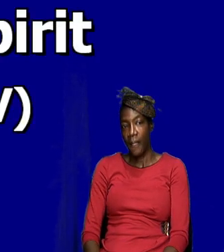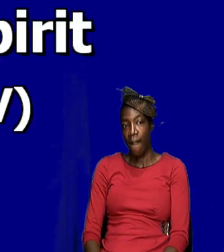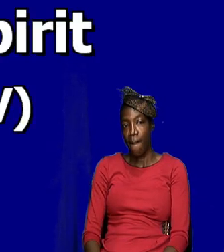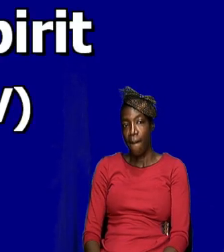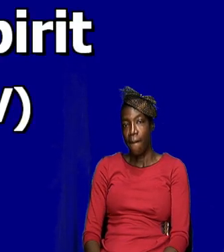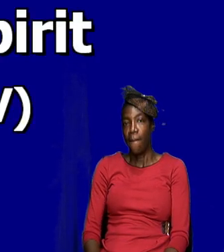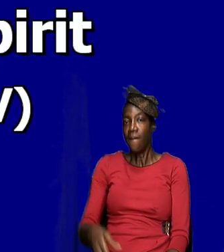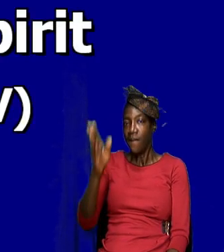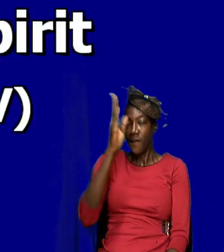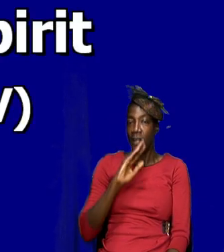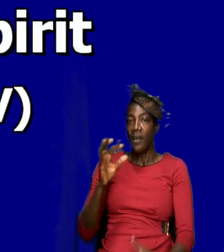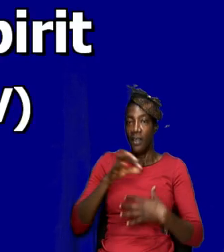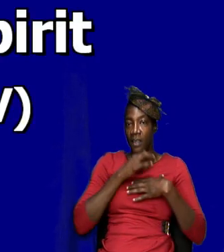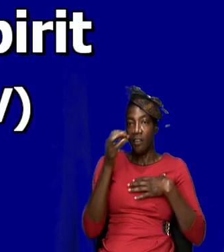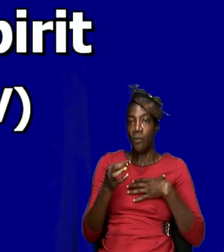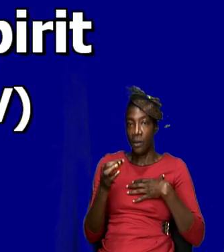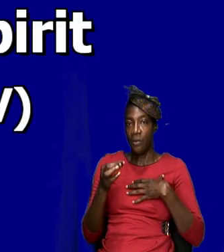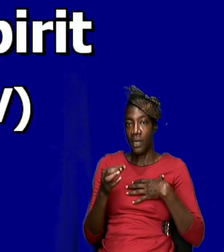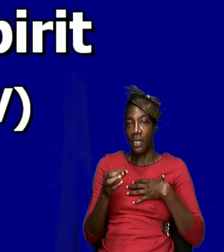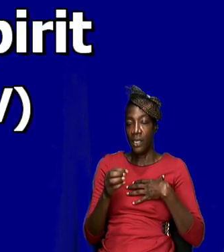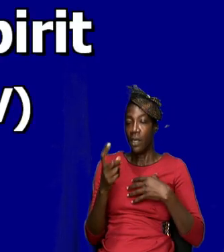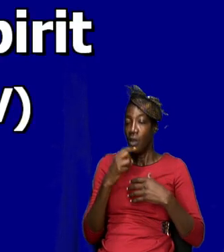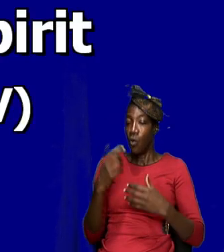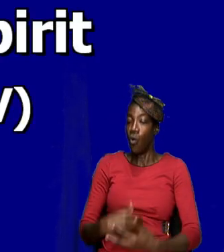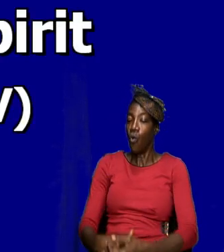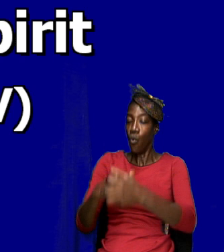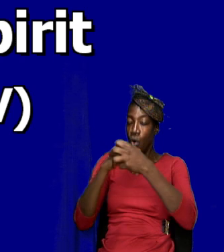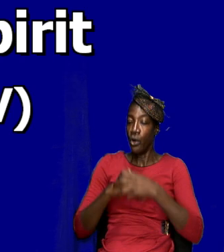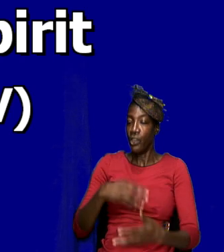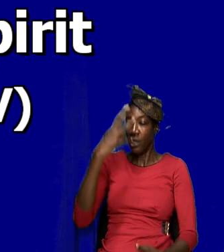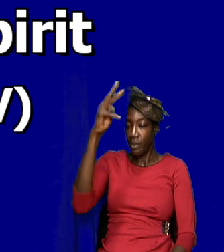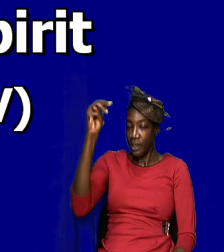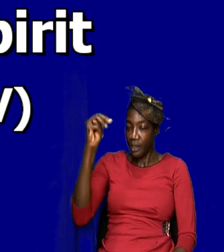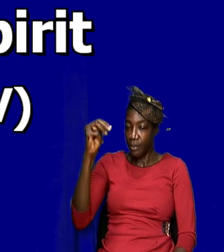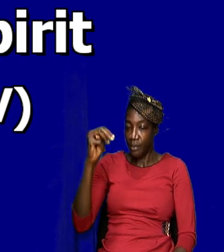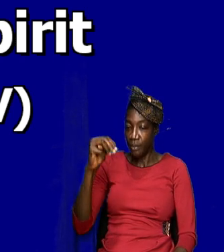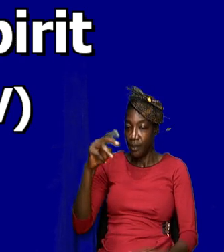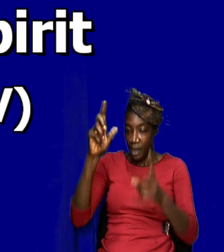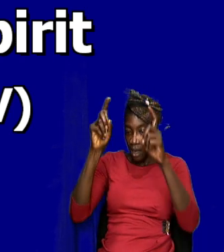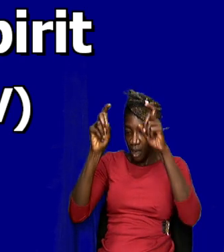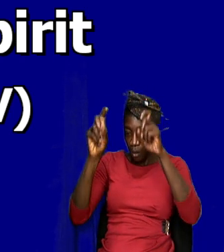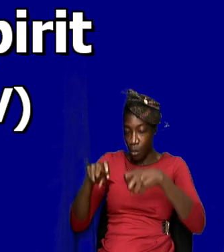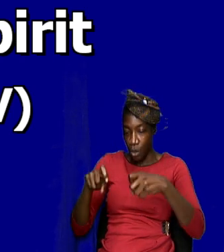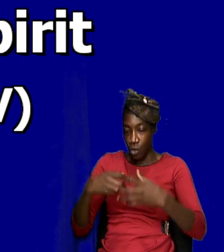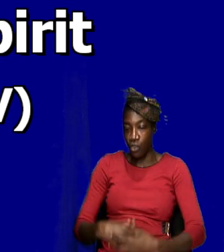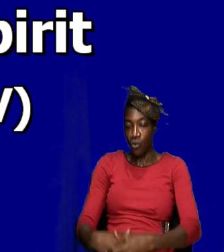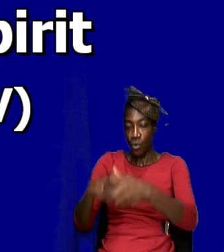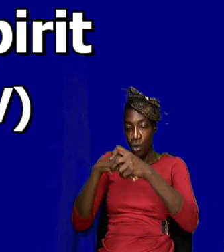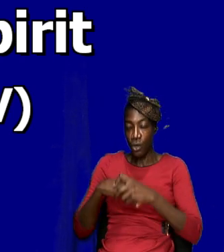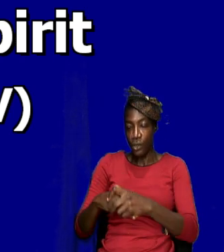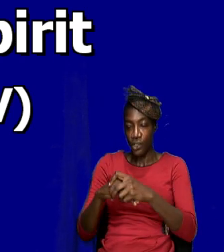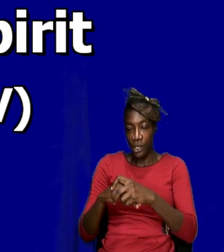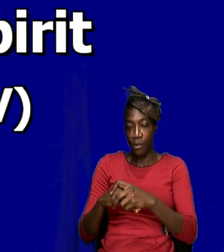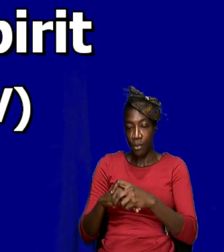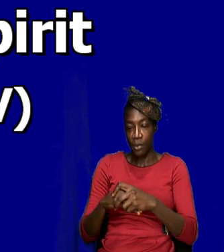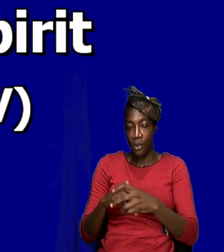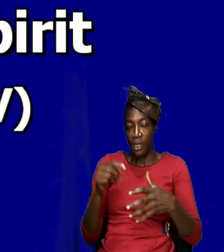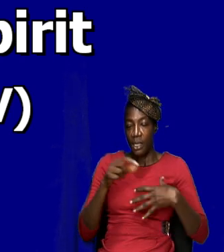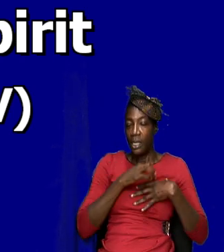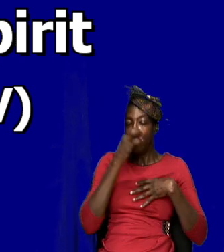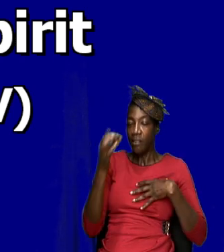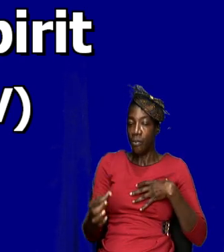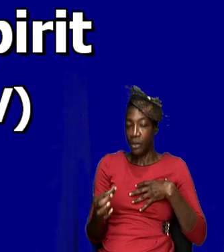God is a spirit and they that worship him must worship him in